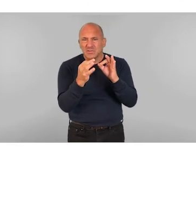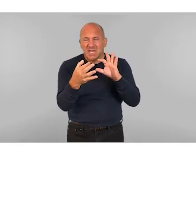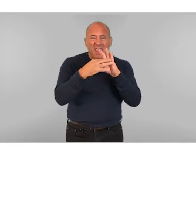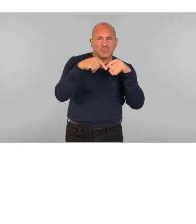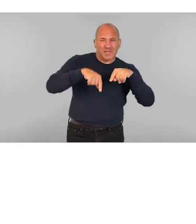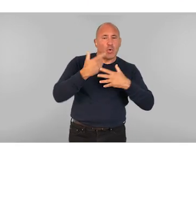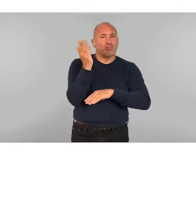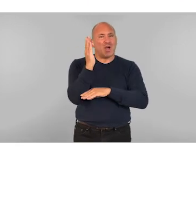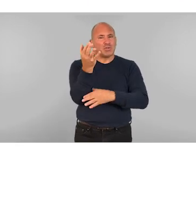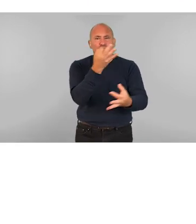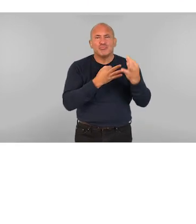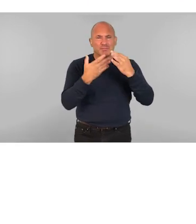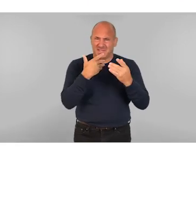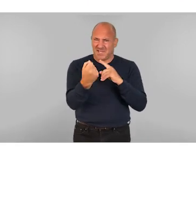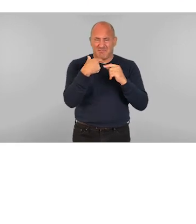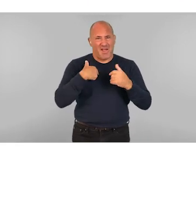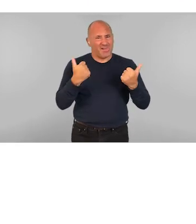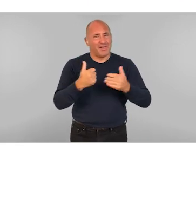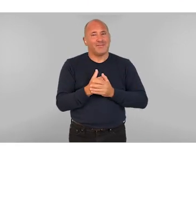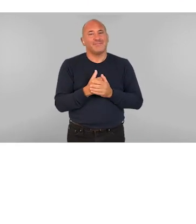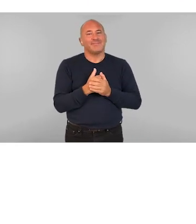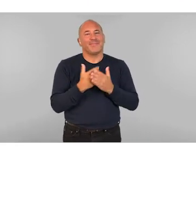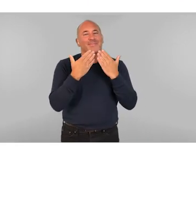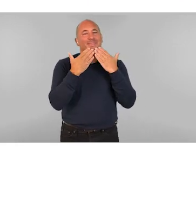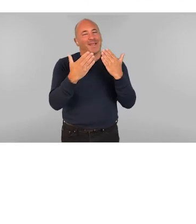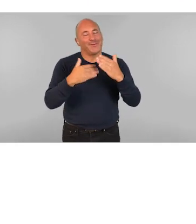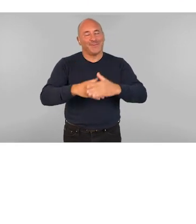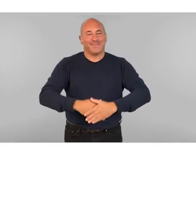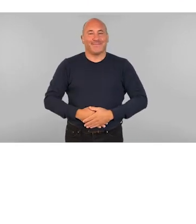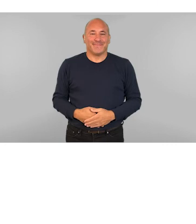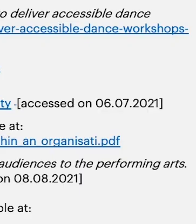Difference project or this presentation. Thank you.